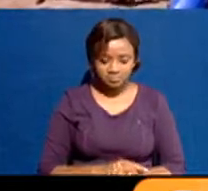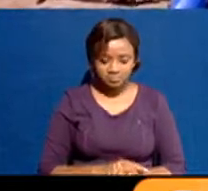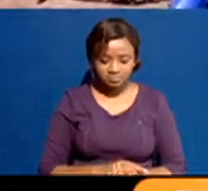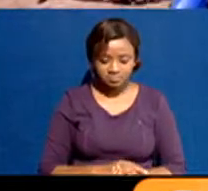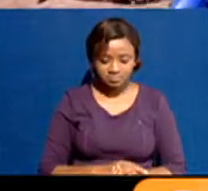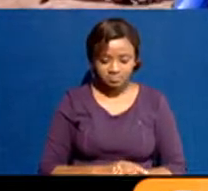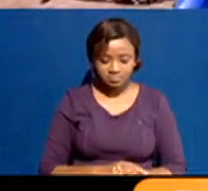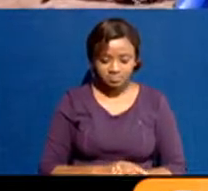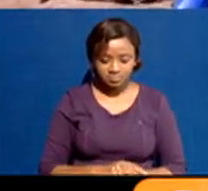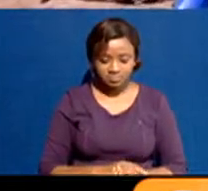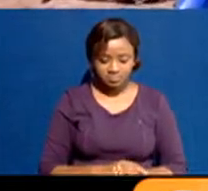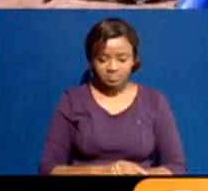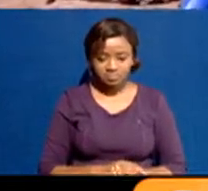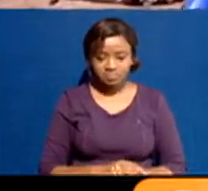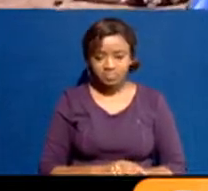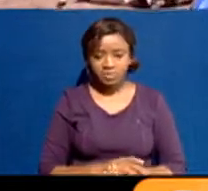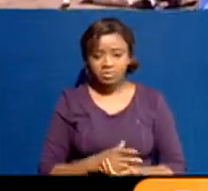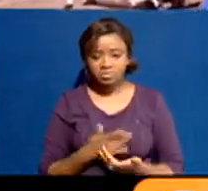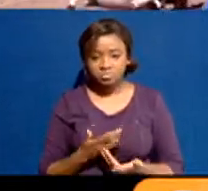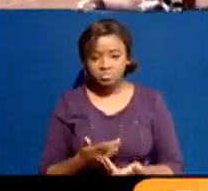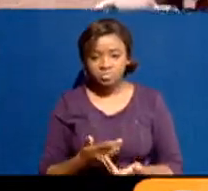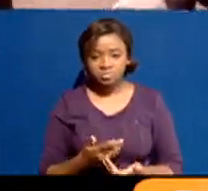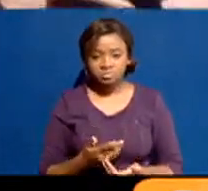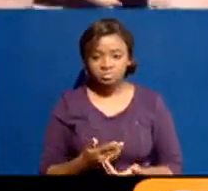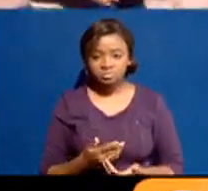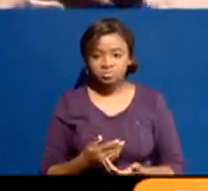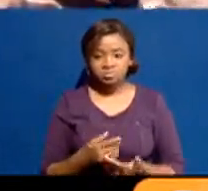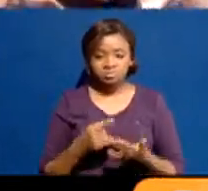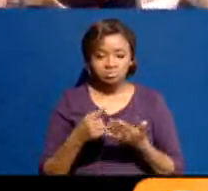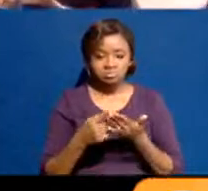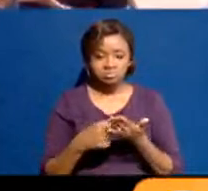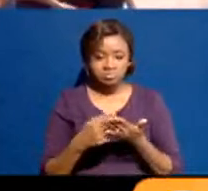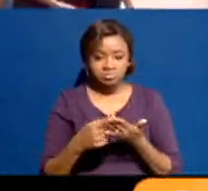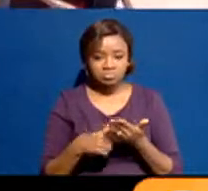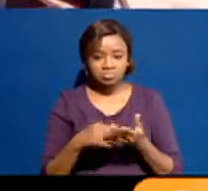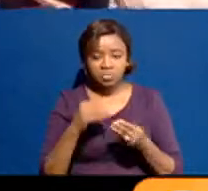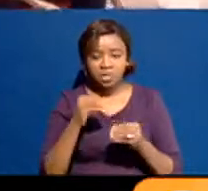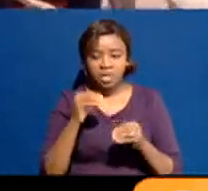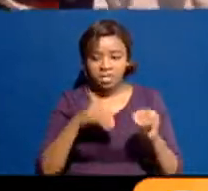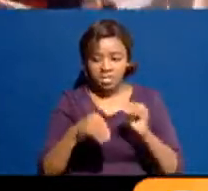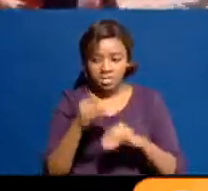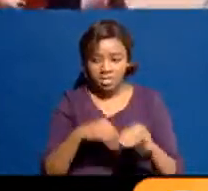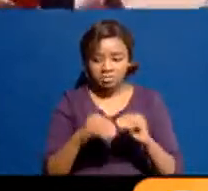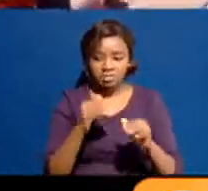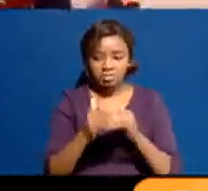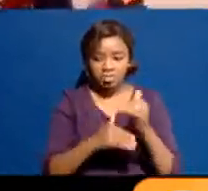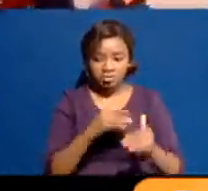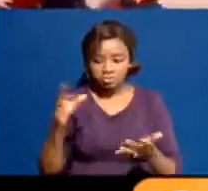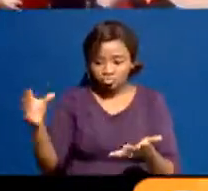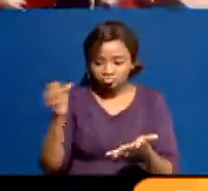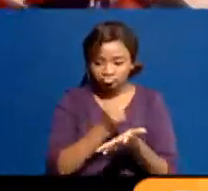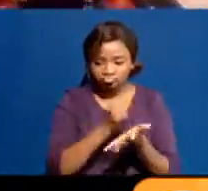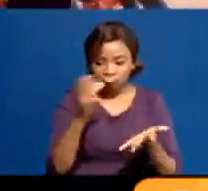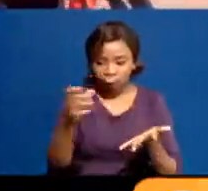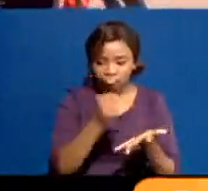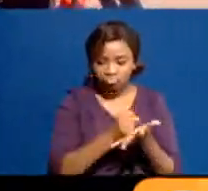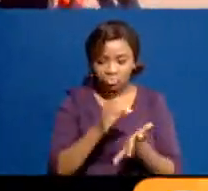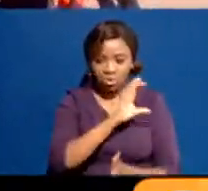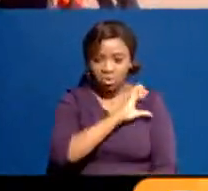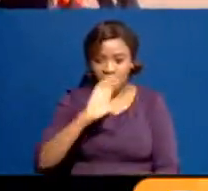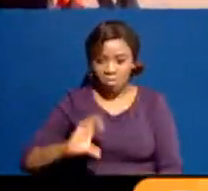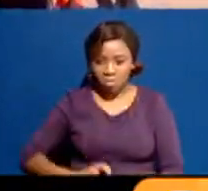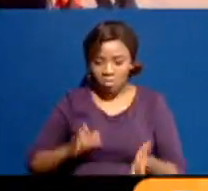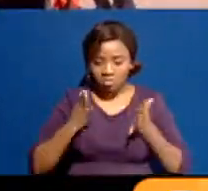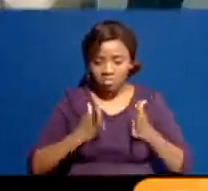because one of the key things is the process of recruitment of the commissioners. If that goes